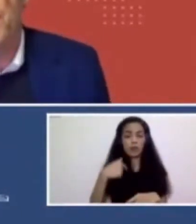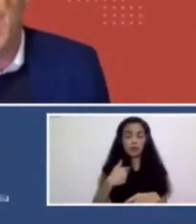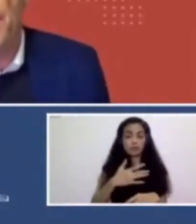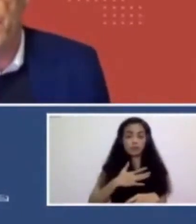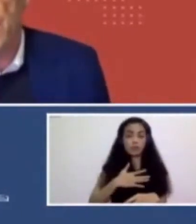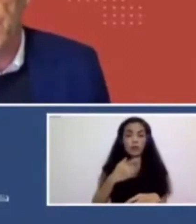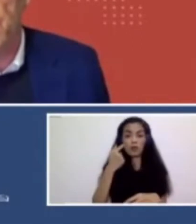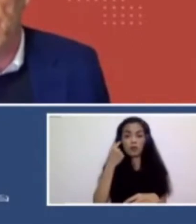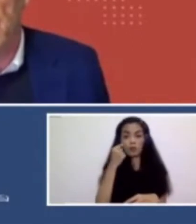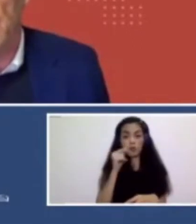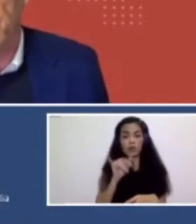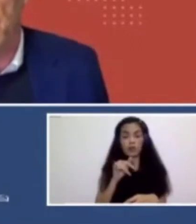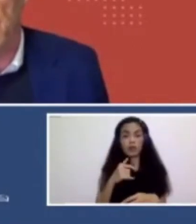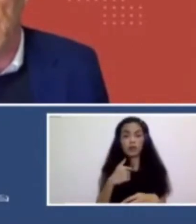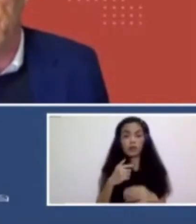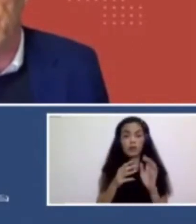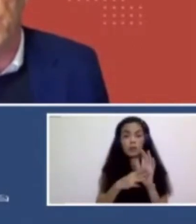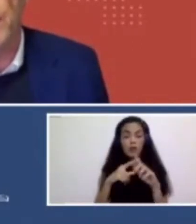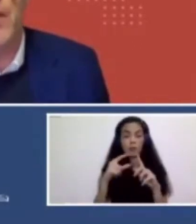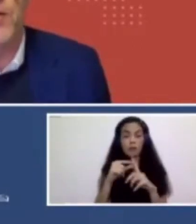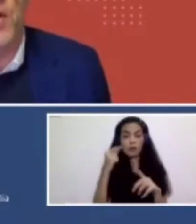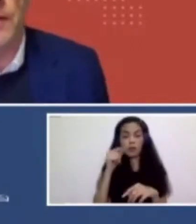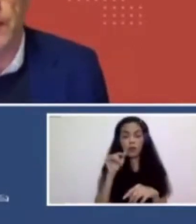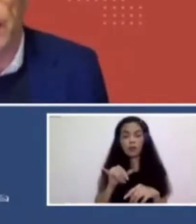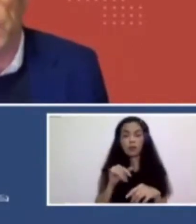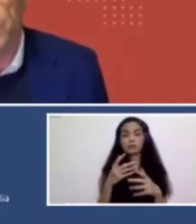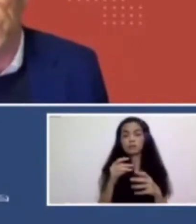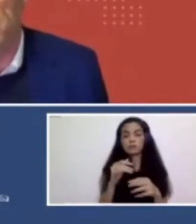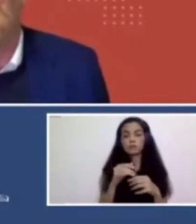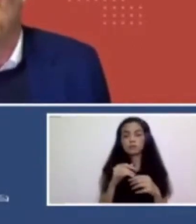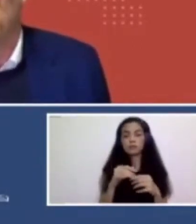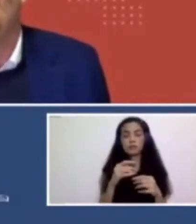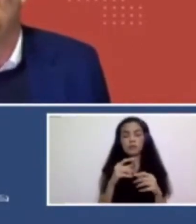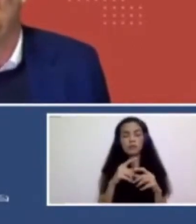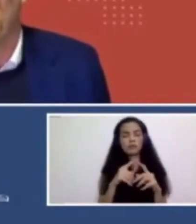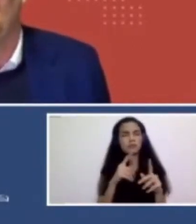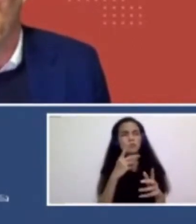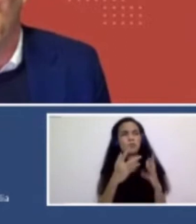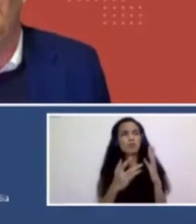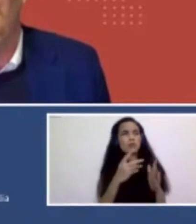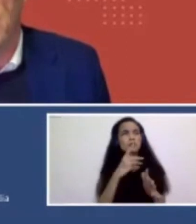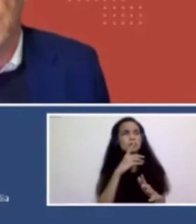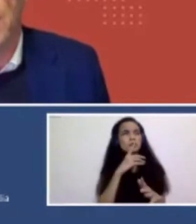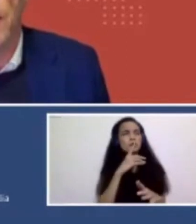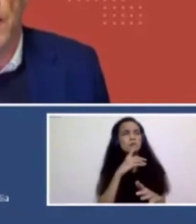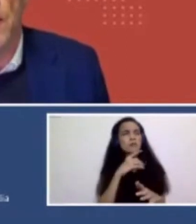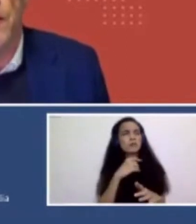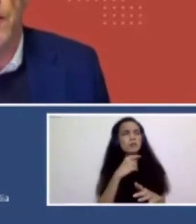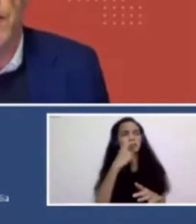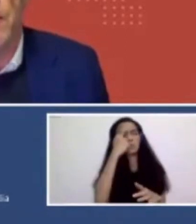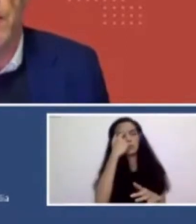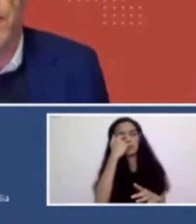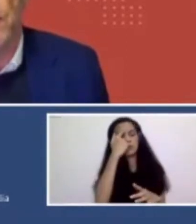I said map runs, unlike those other labs, we probably run quite differently what we do. Um, we run more like a kind of